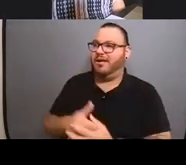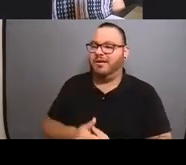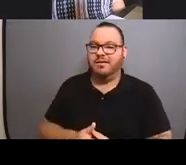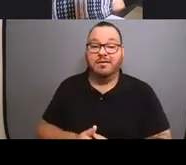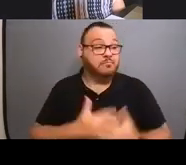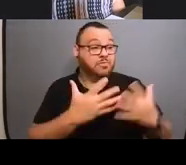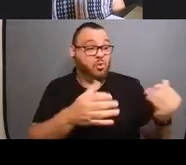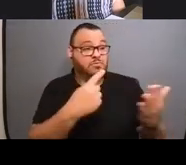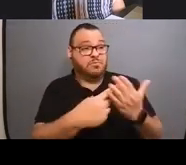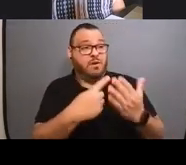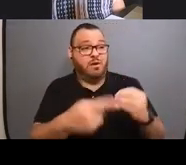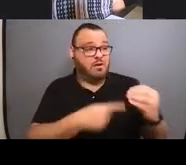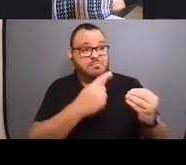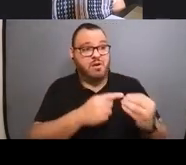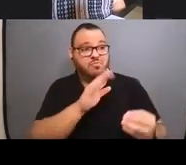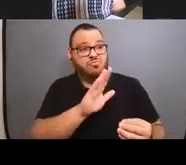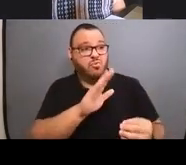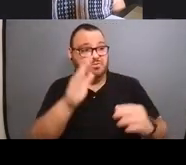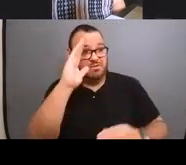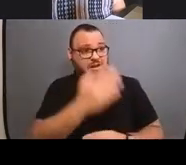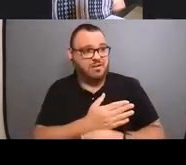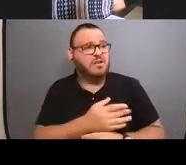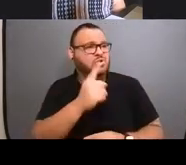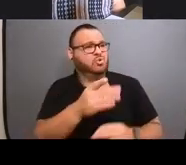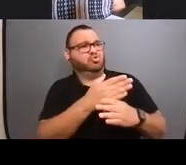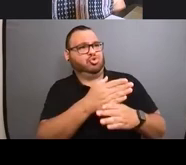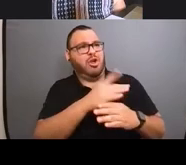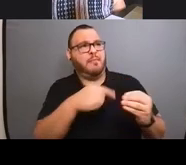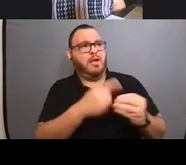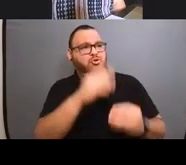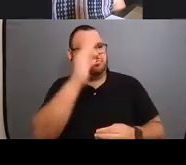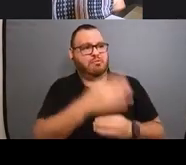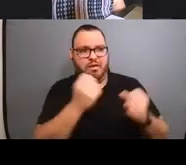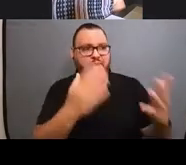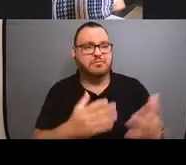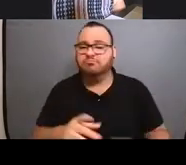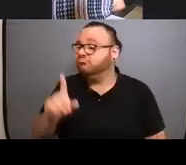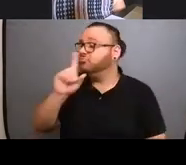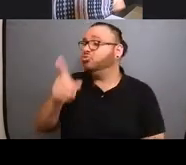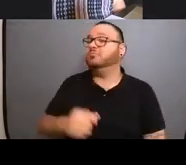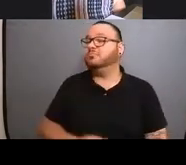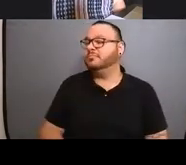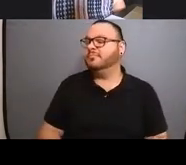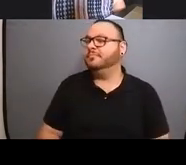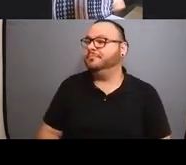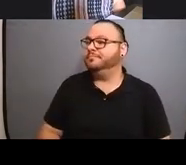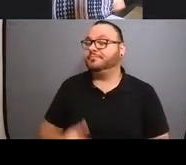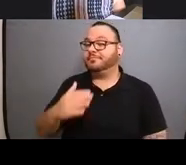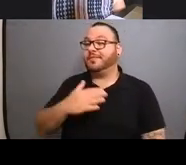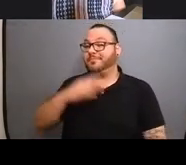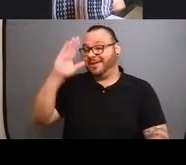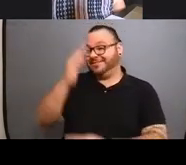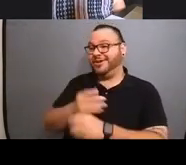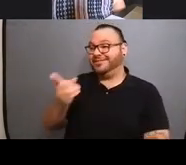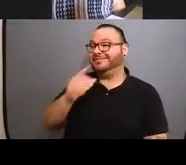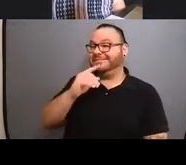about your, do you want to talk a little bit about your son? Because you do share quite a bit about your son. Sure. Um, he is 17 now. He's